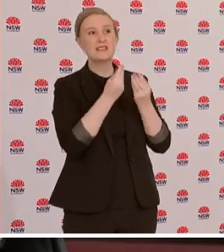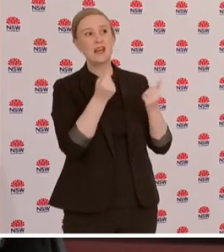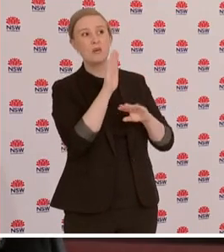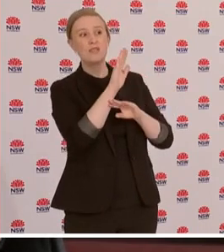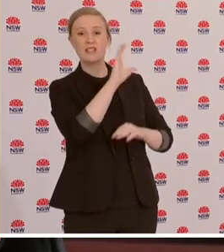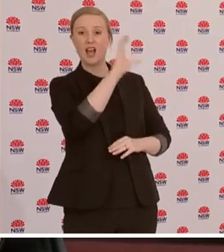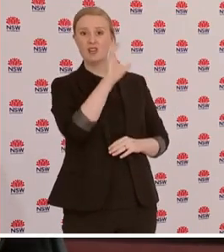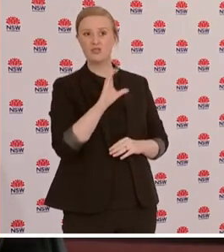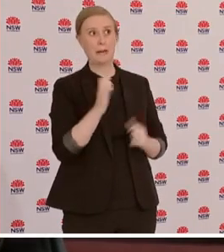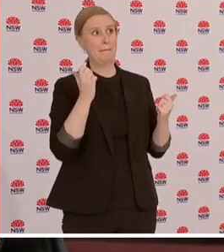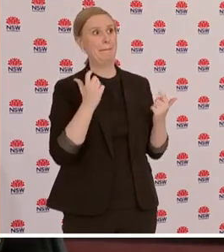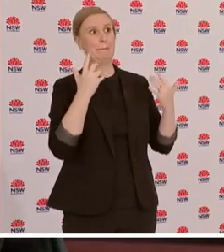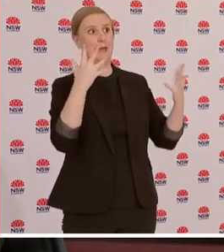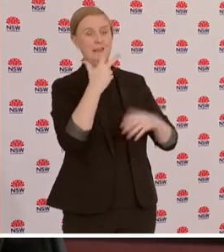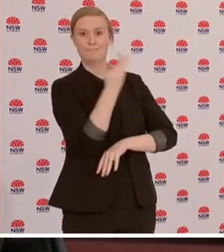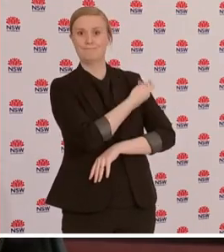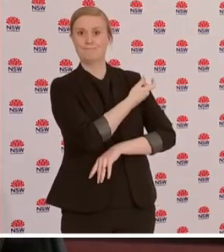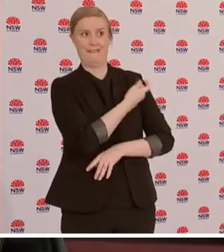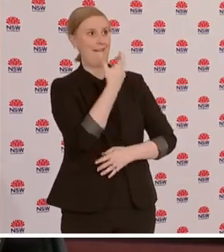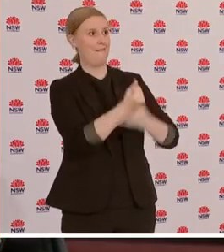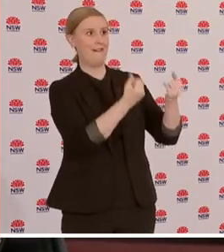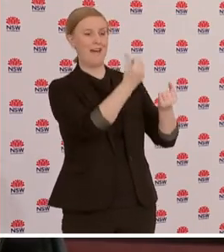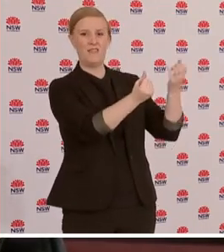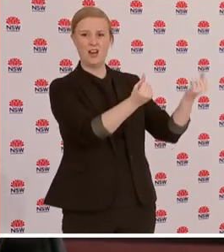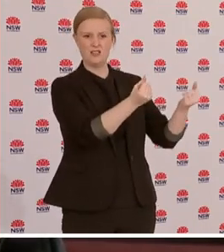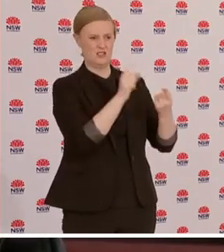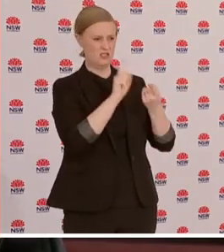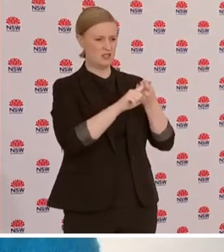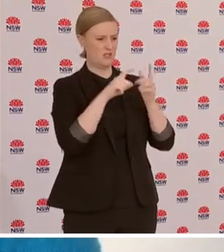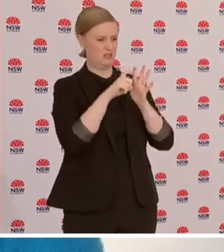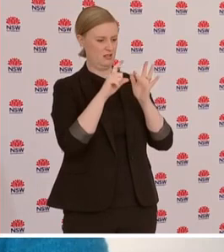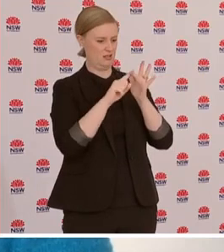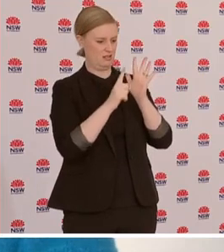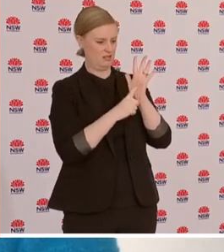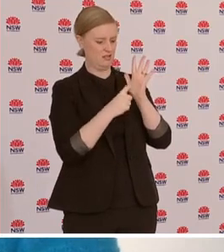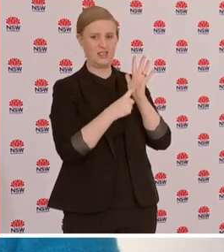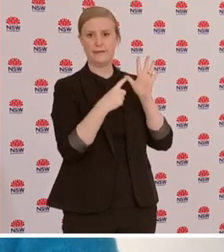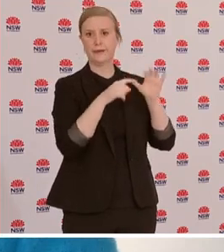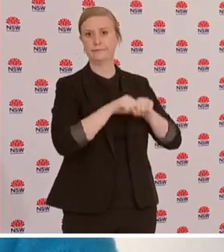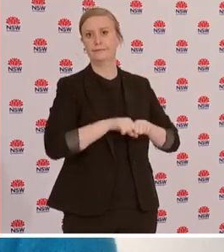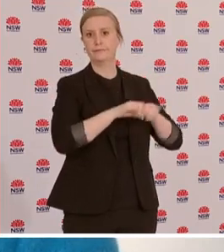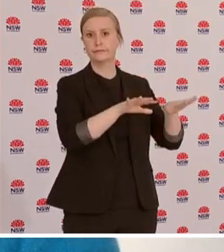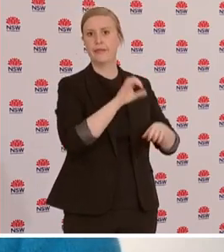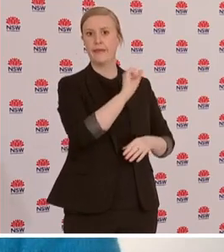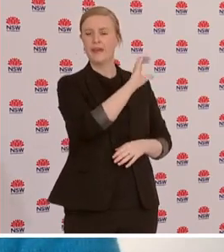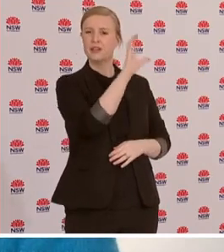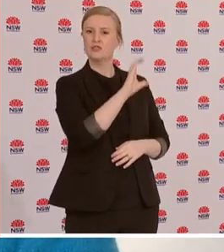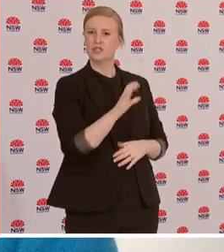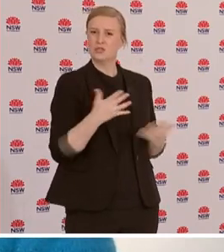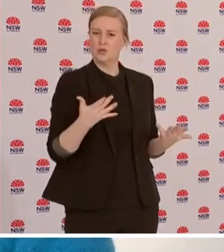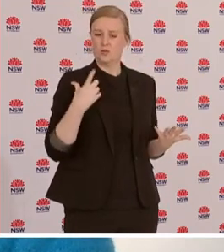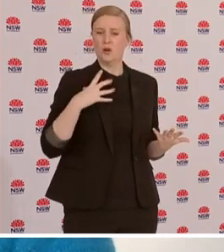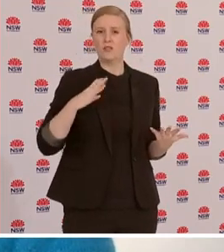spreading through those countries so is it time to just start accepting? short answer is no because we don't have those high rates of